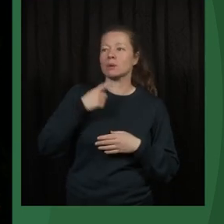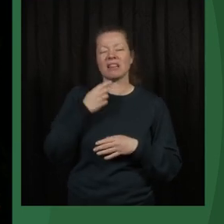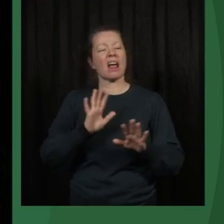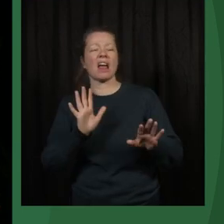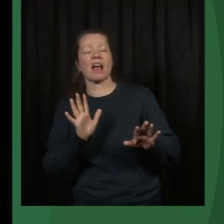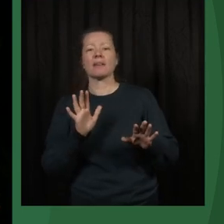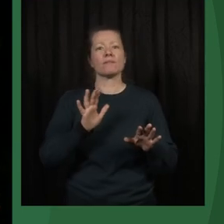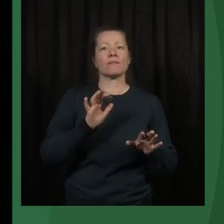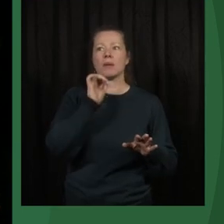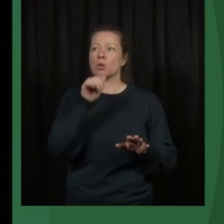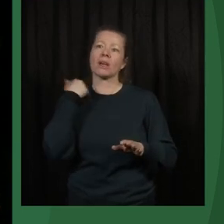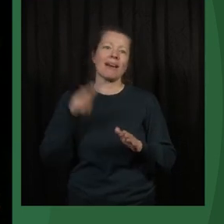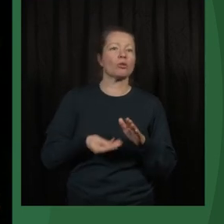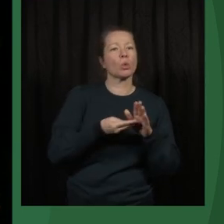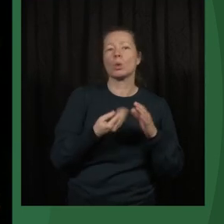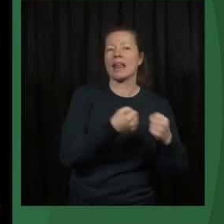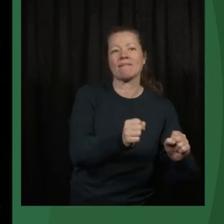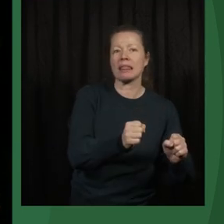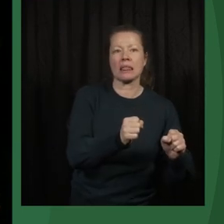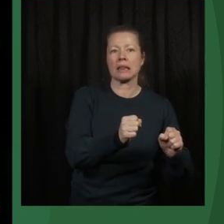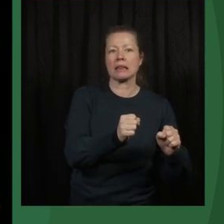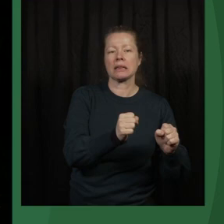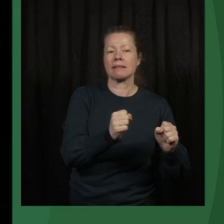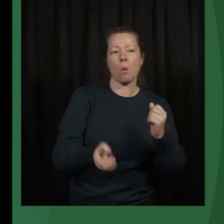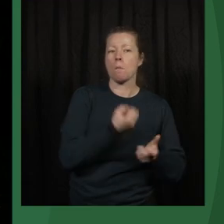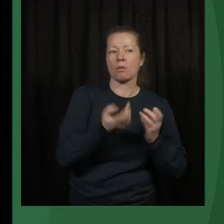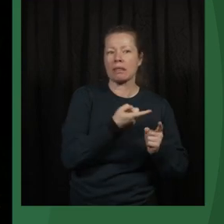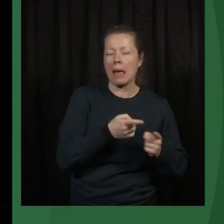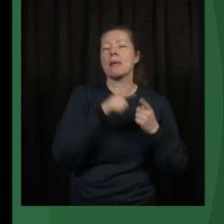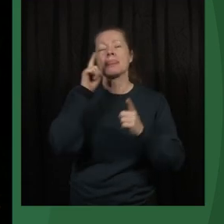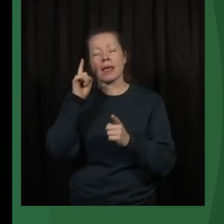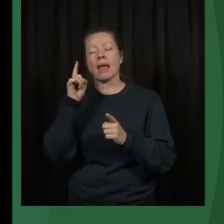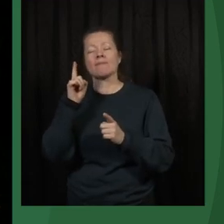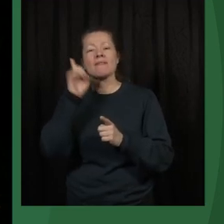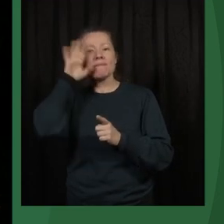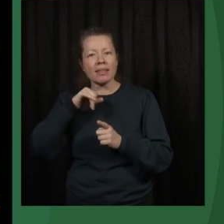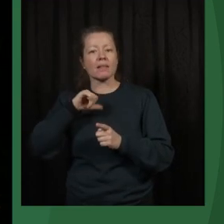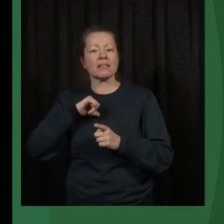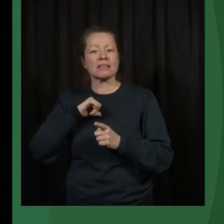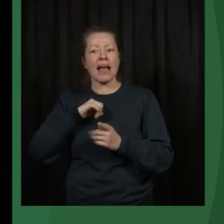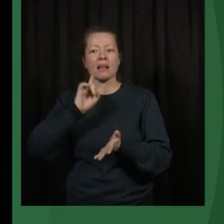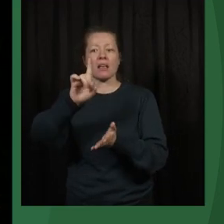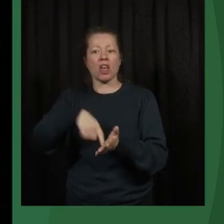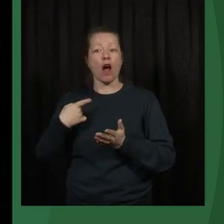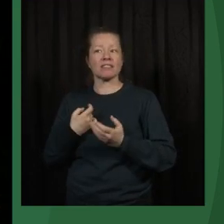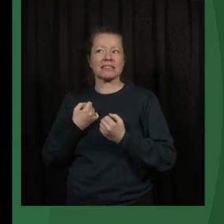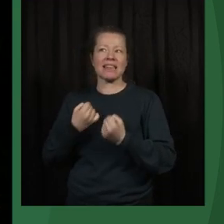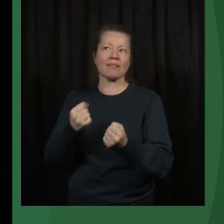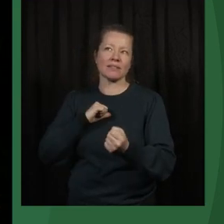no, no, we're not, should not be donor driven. But, but it's true. We know that if it's demand driven to use that way,